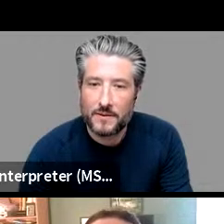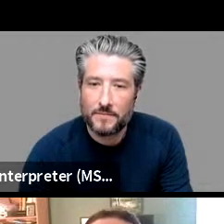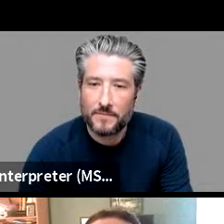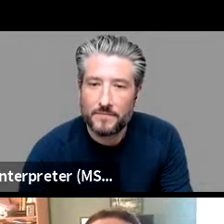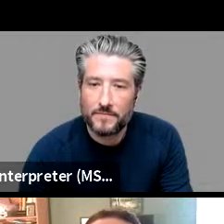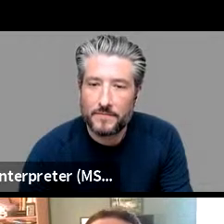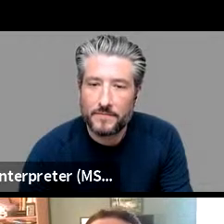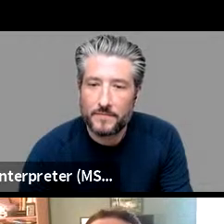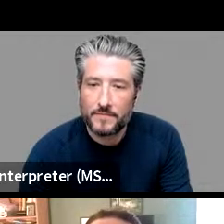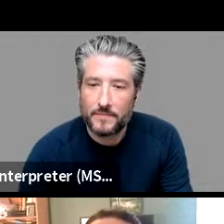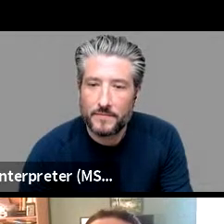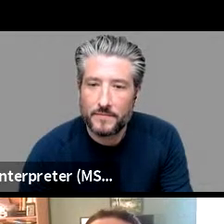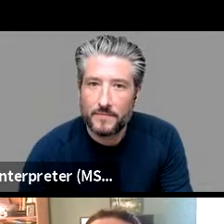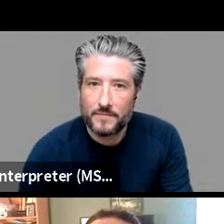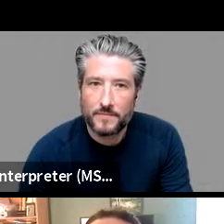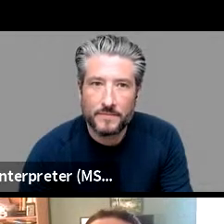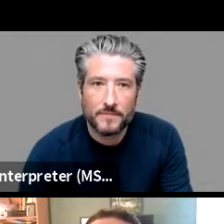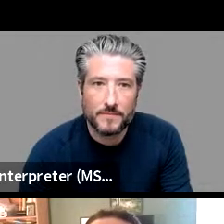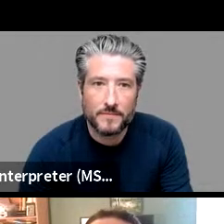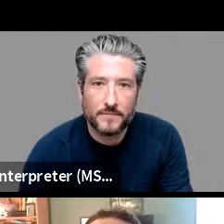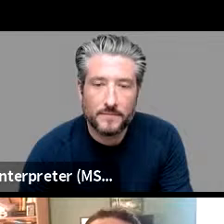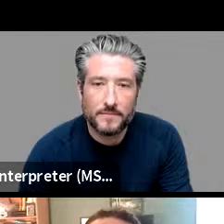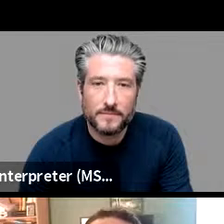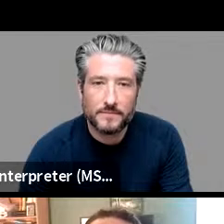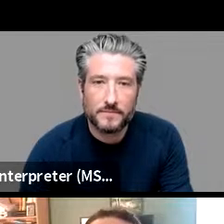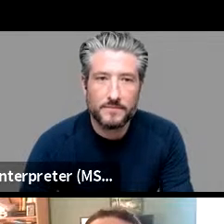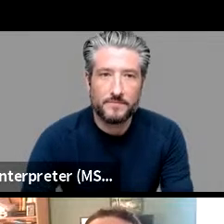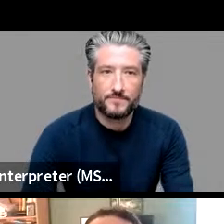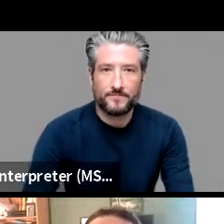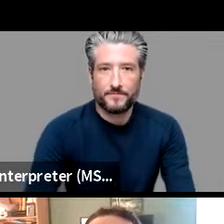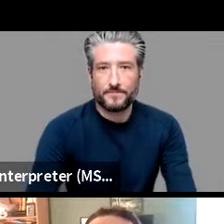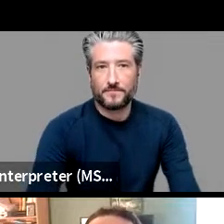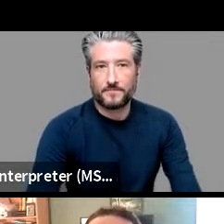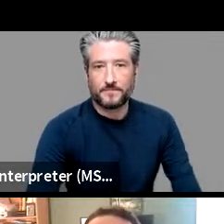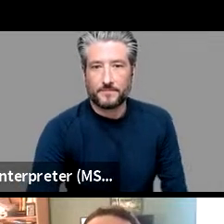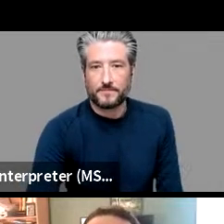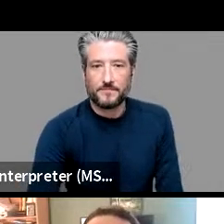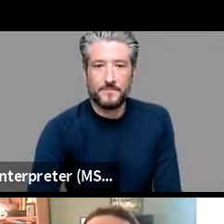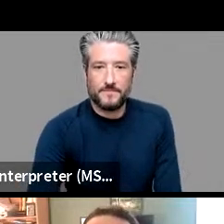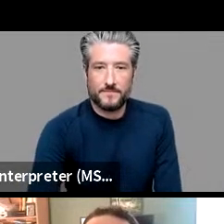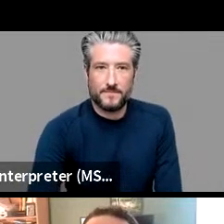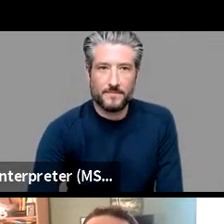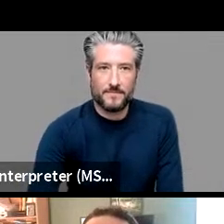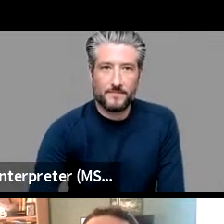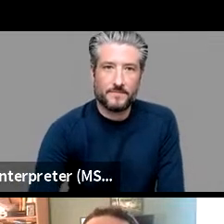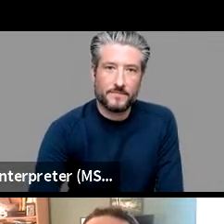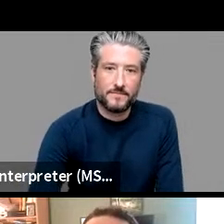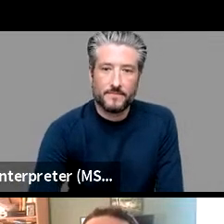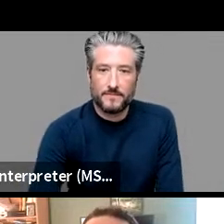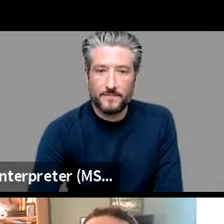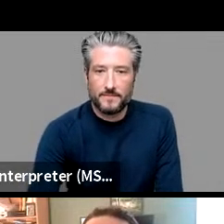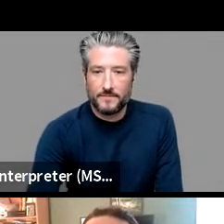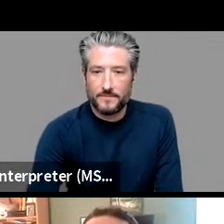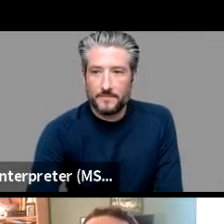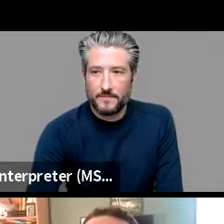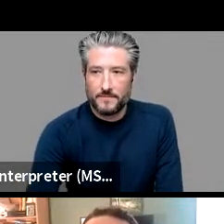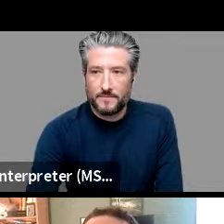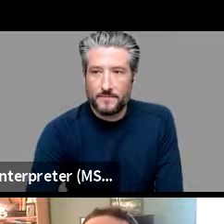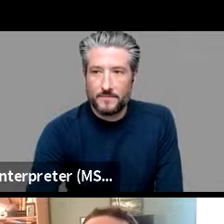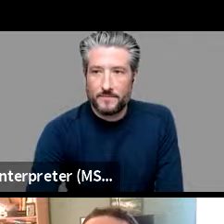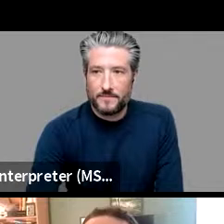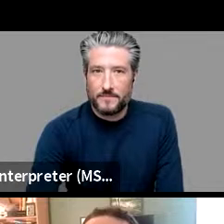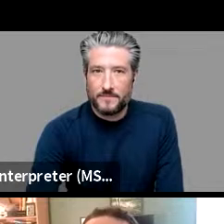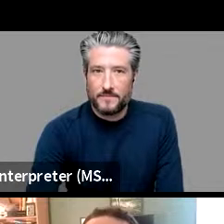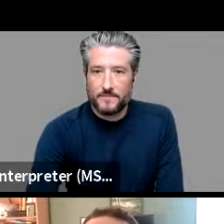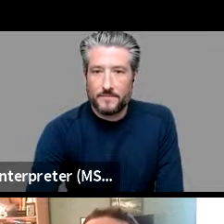everyone from from youtube as well thanks for there also if you're on youtube it might